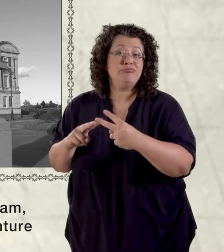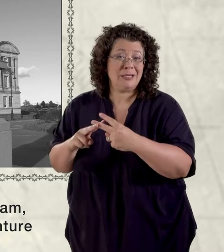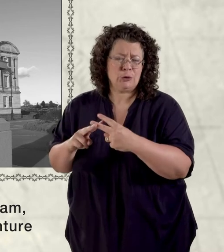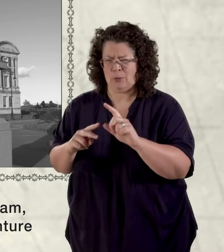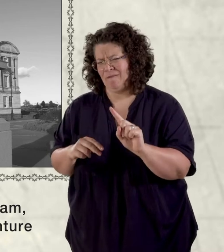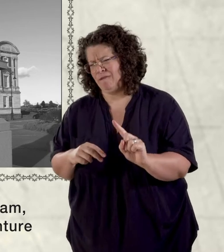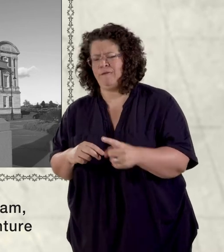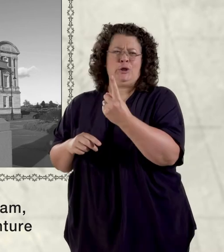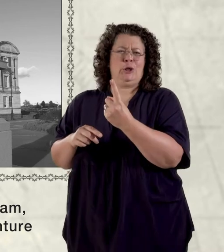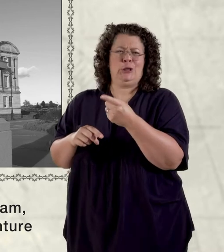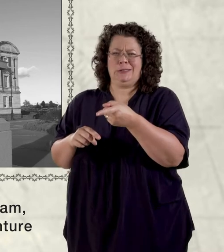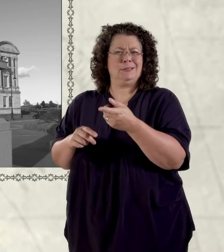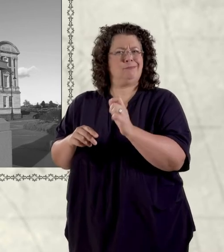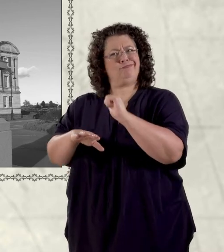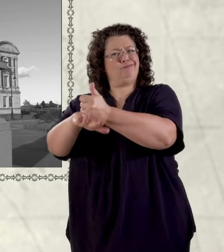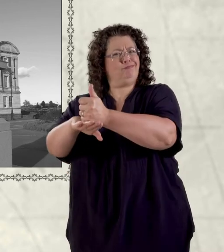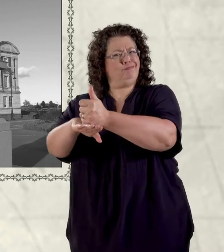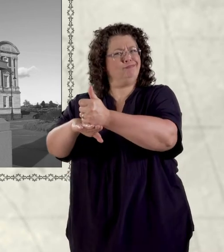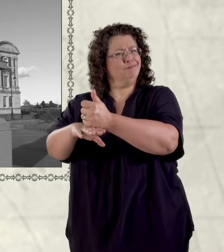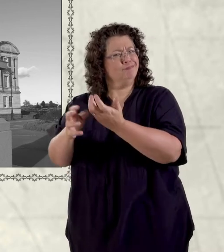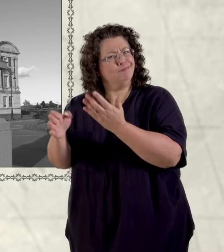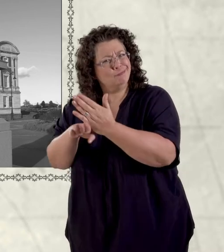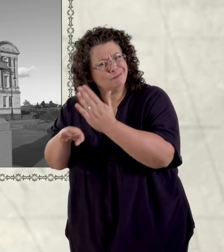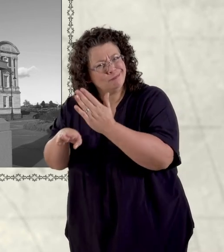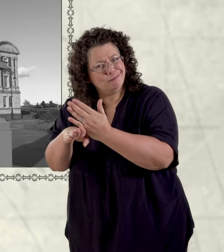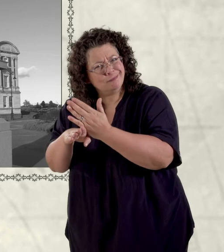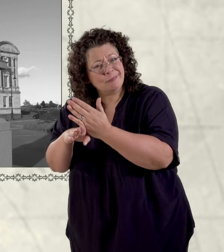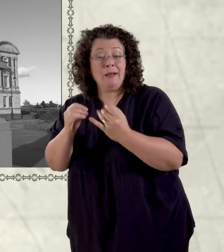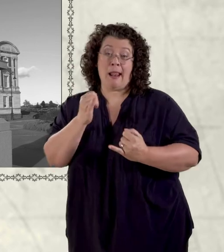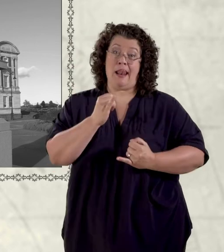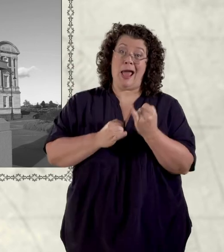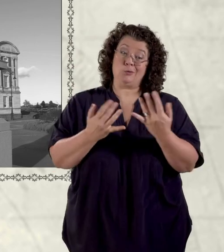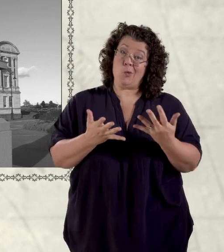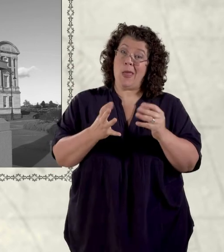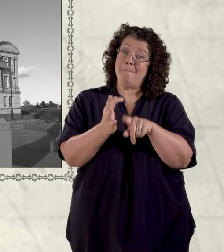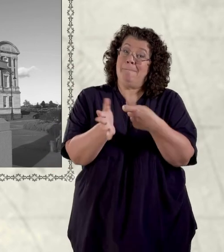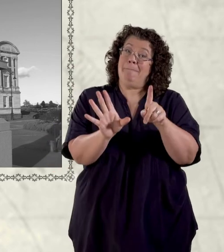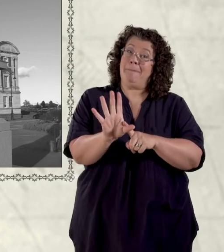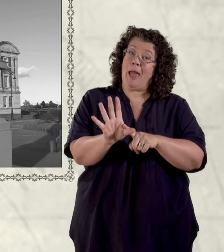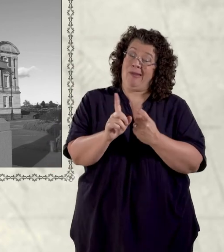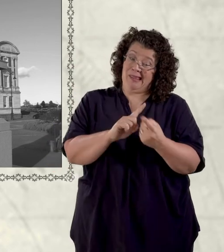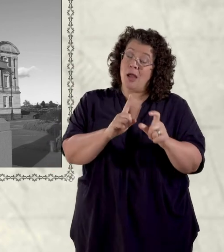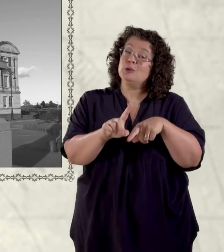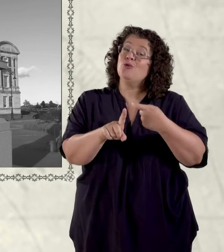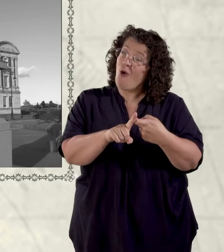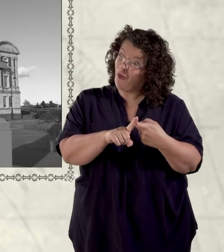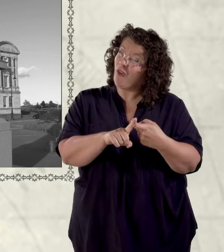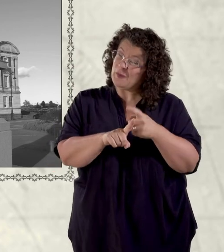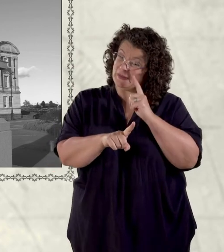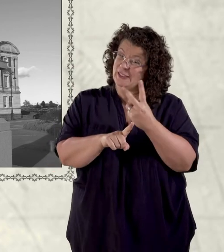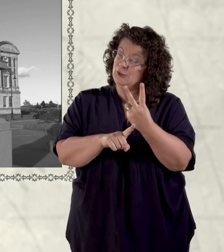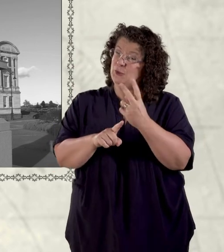venture and another one down in barry near the docks my last venture